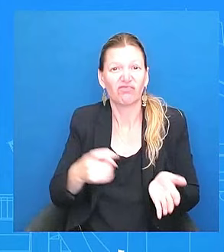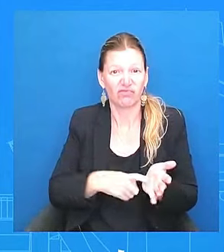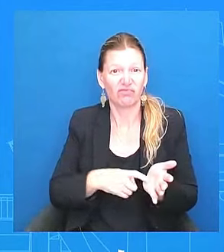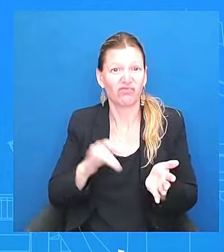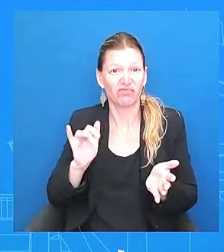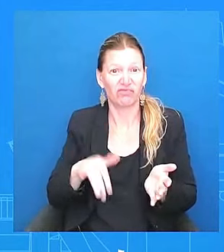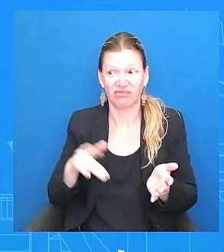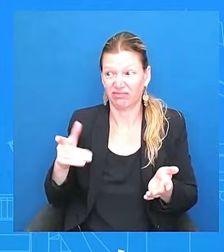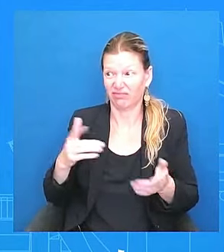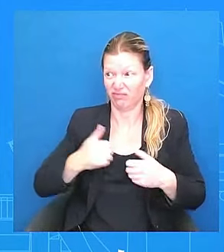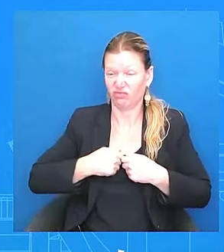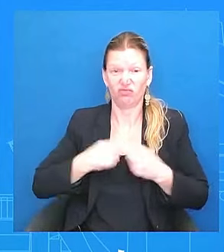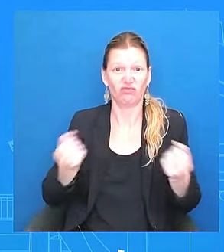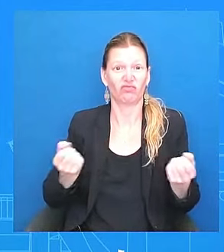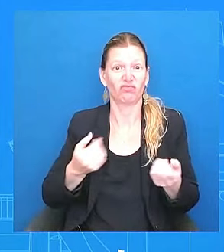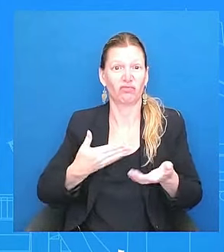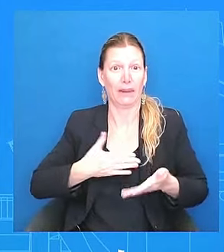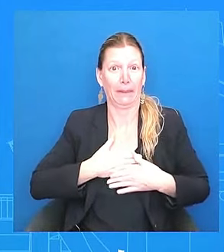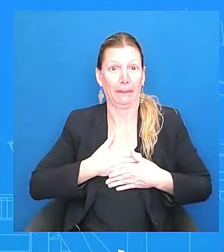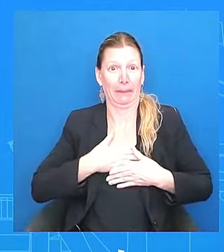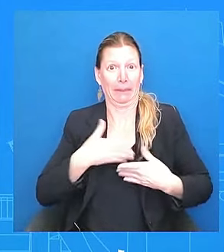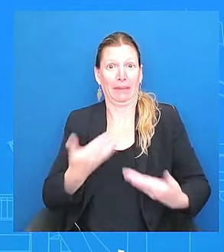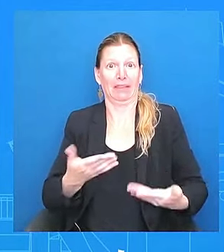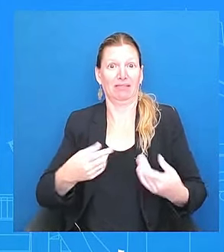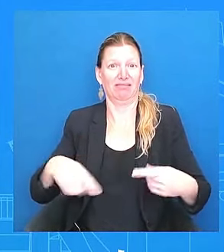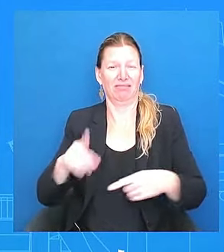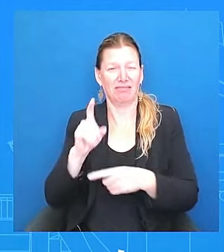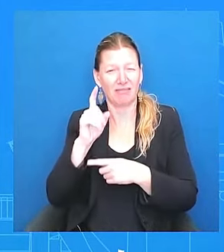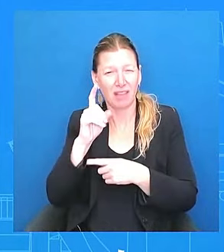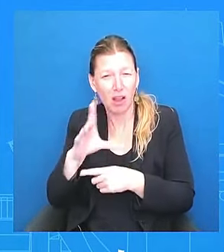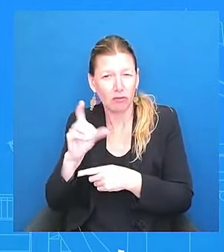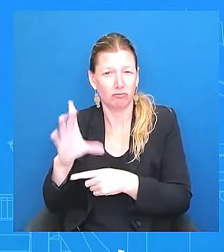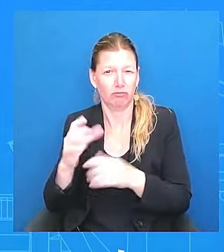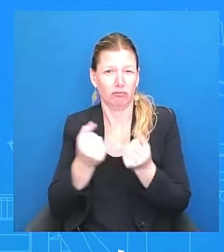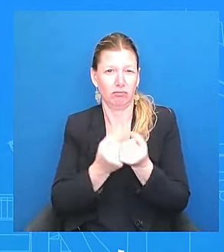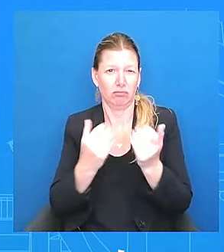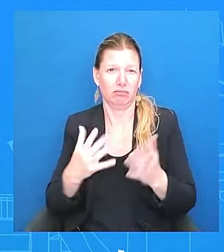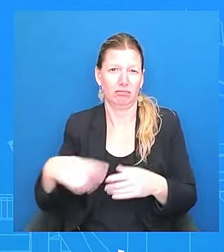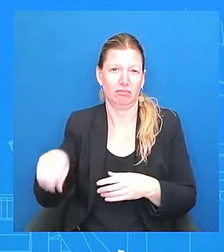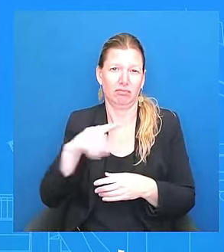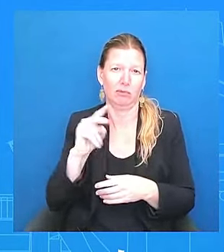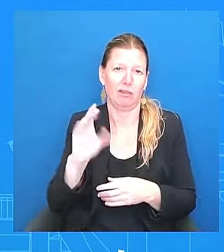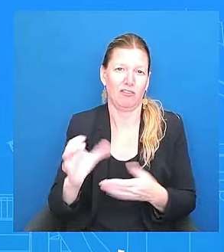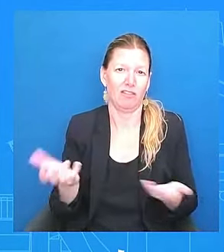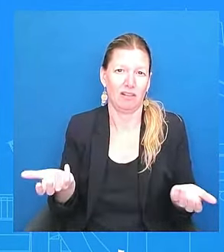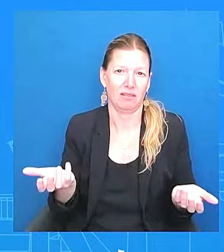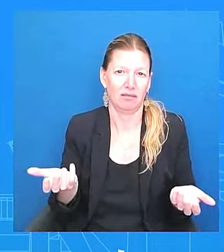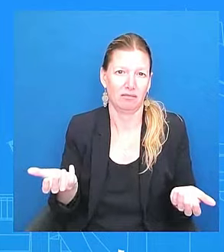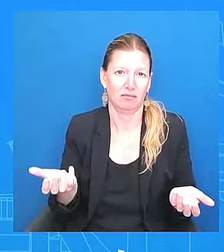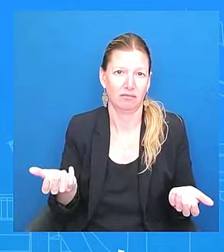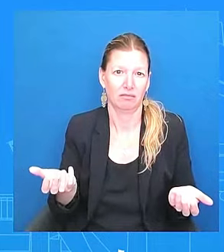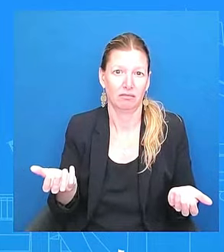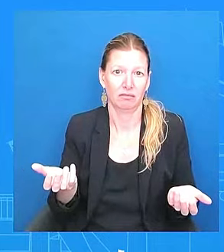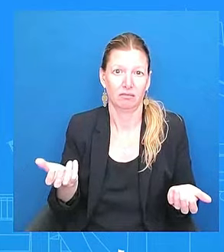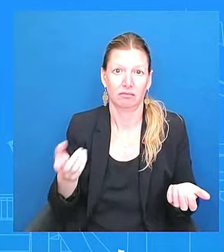that he didn't take this head on. He did. He did. He, he talked about it in front of supporters.